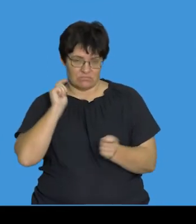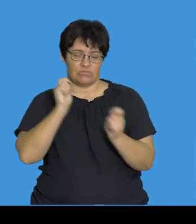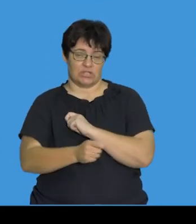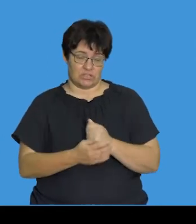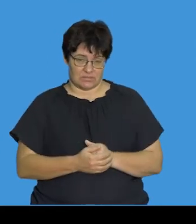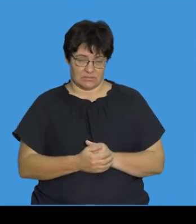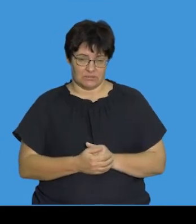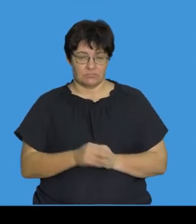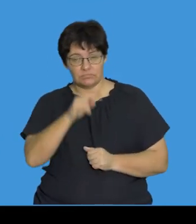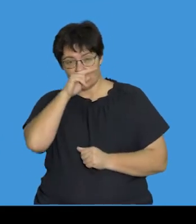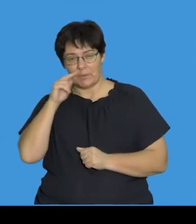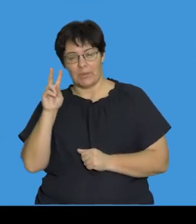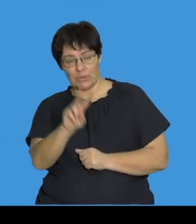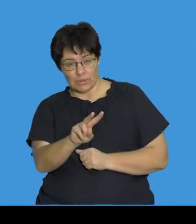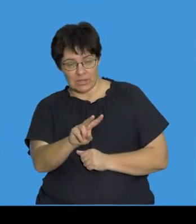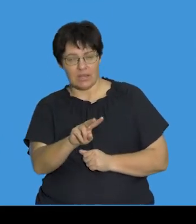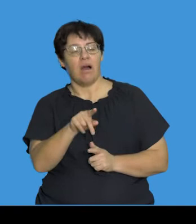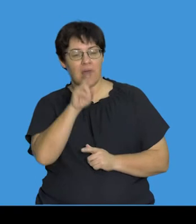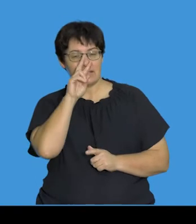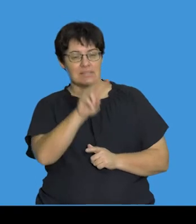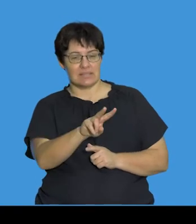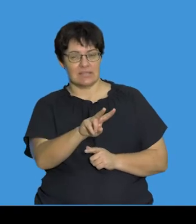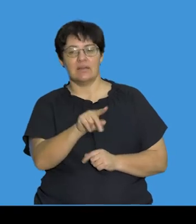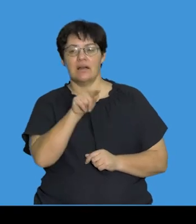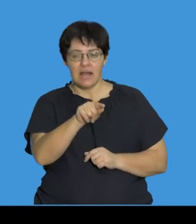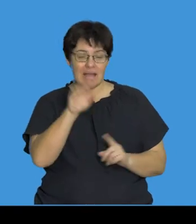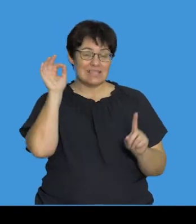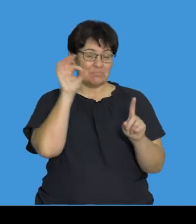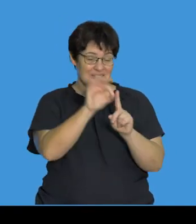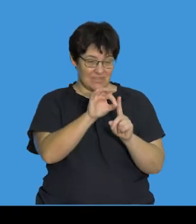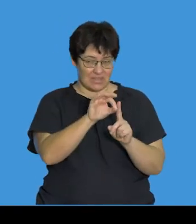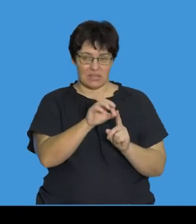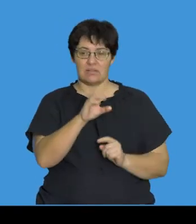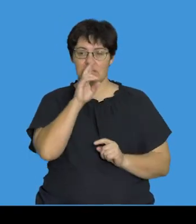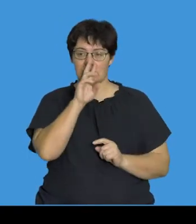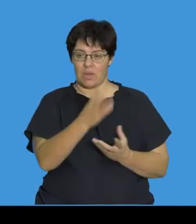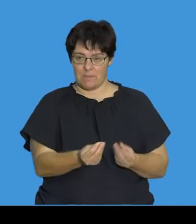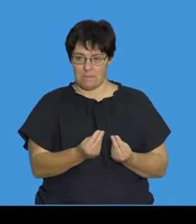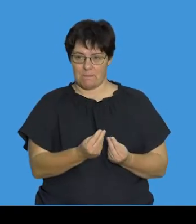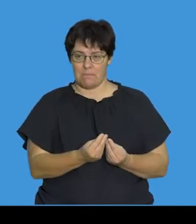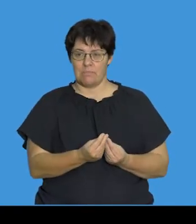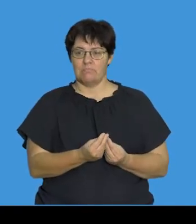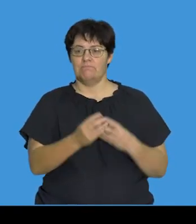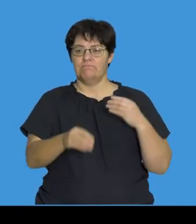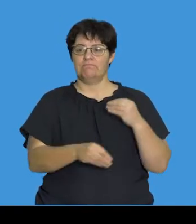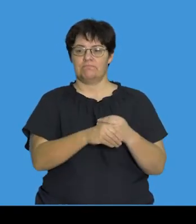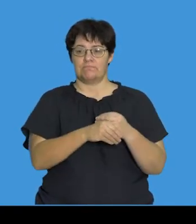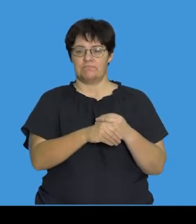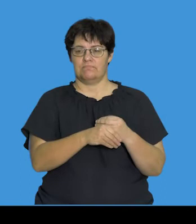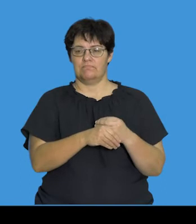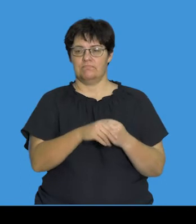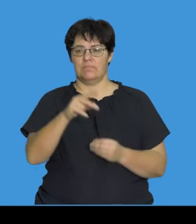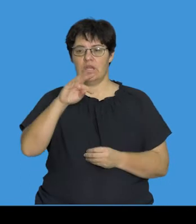were to look at that, we're seeing in this specific sequence, we're seeing that there is an insertion of a